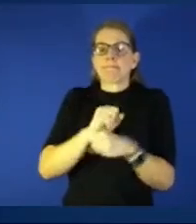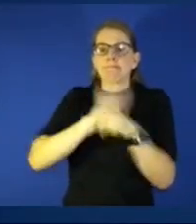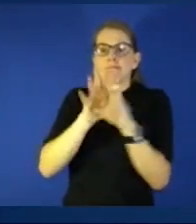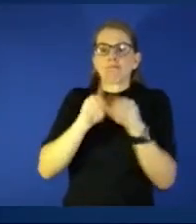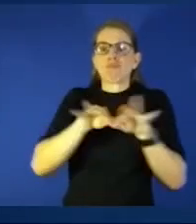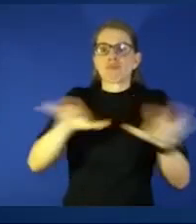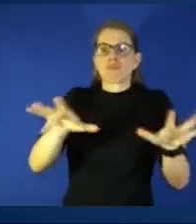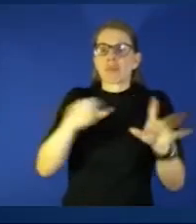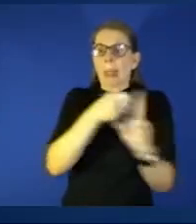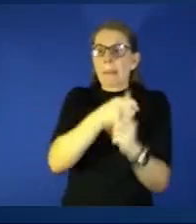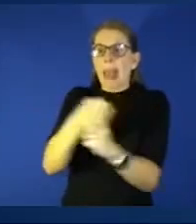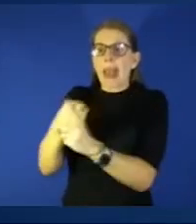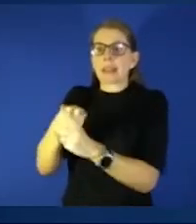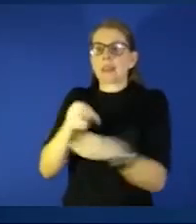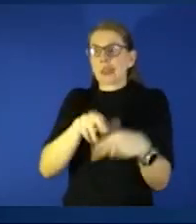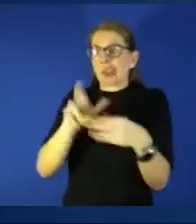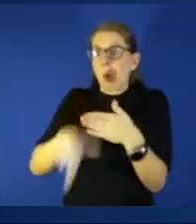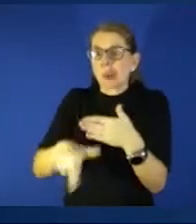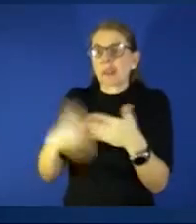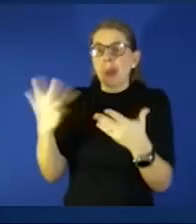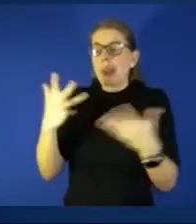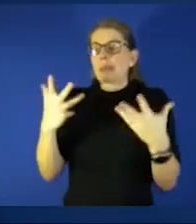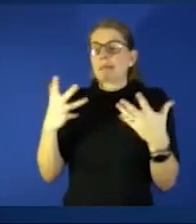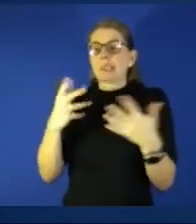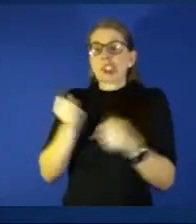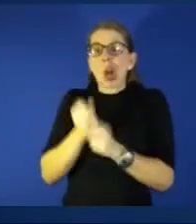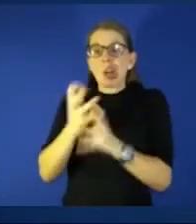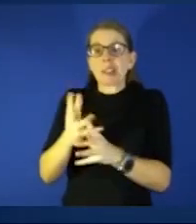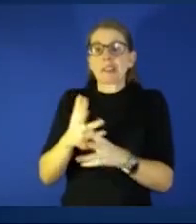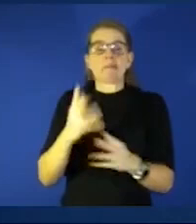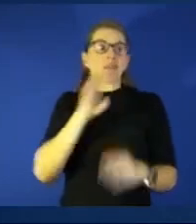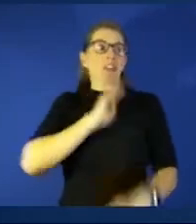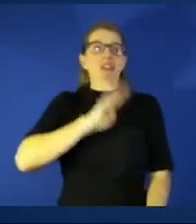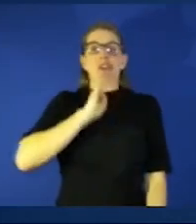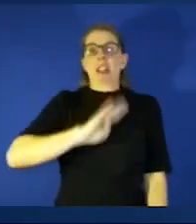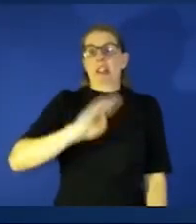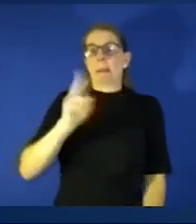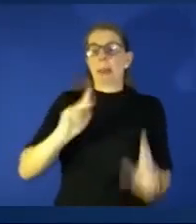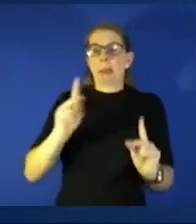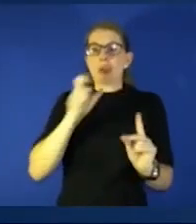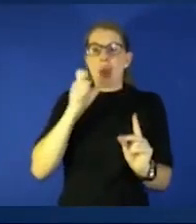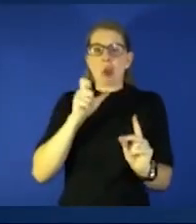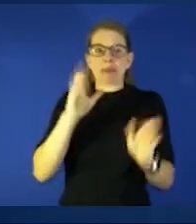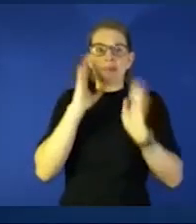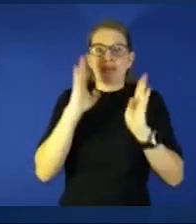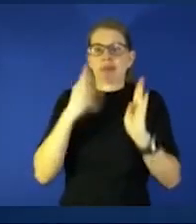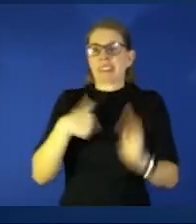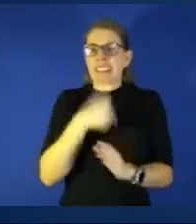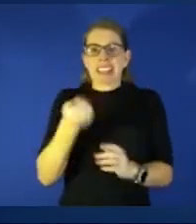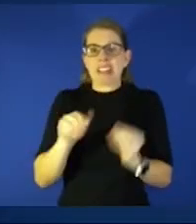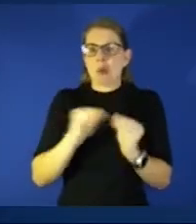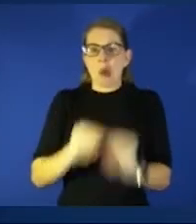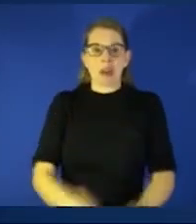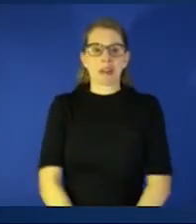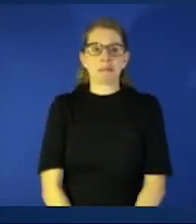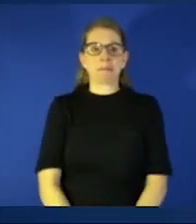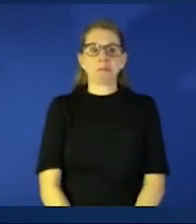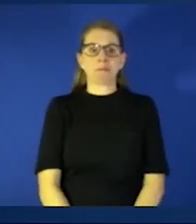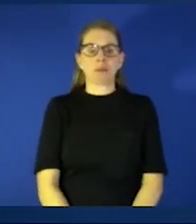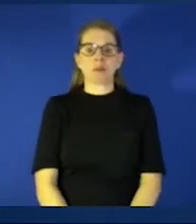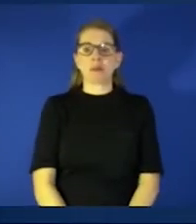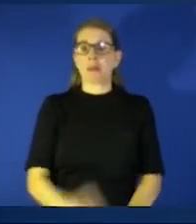and the outcomes can be and it's frustrating because people just don't listen to us anymore um you know at the start people